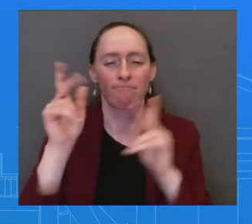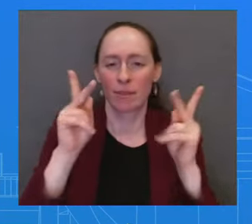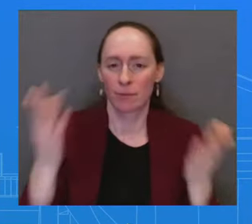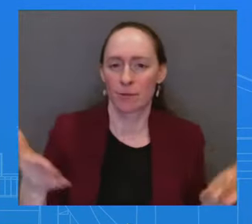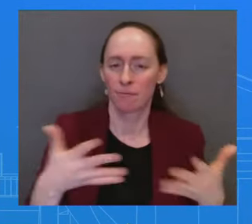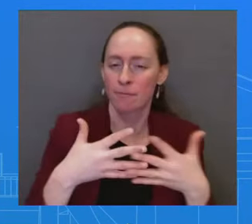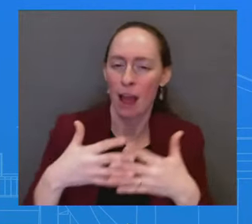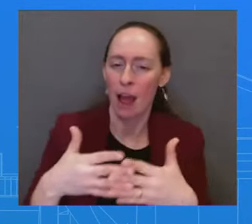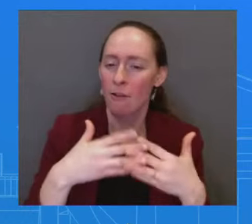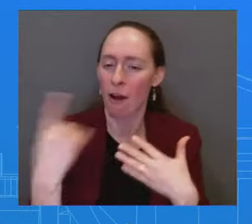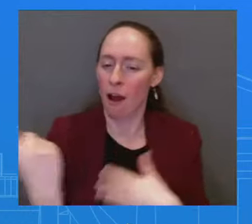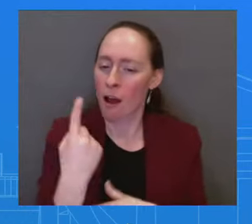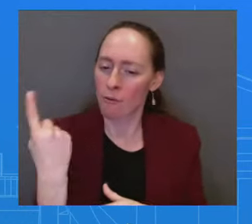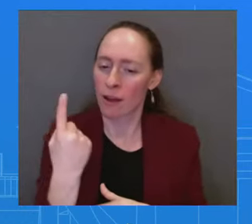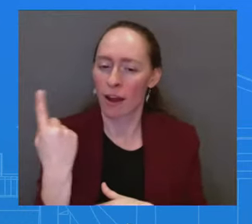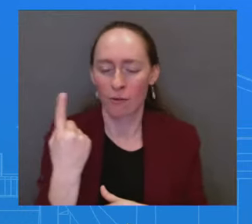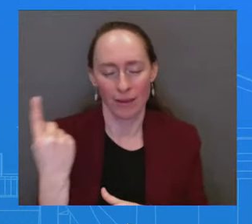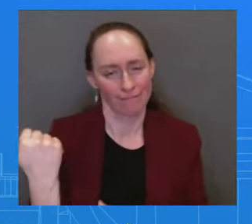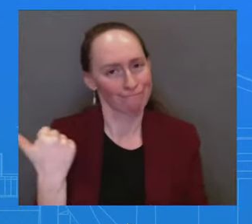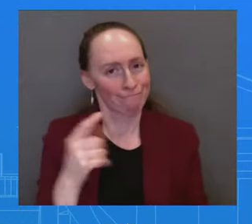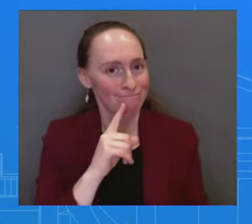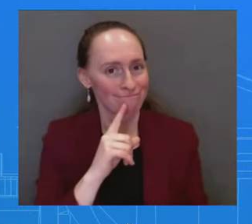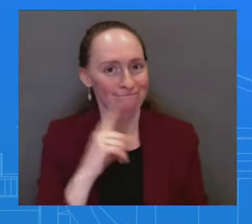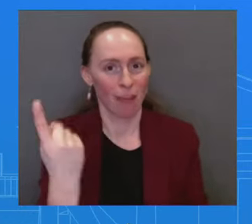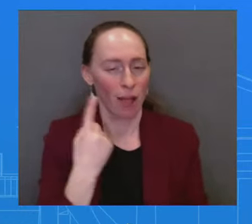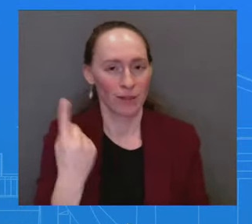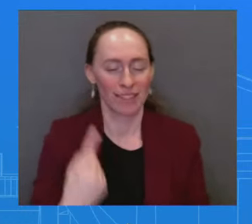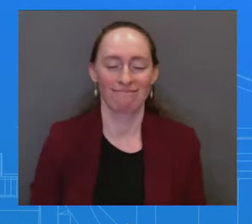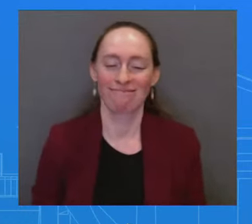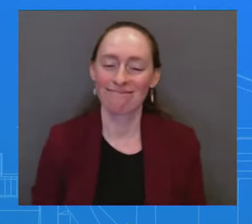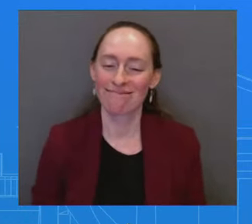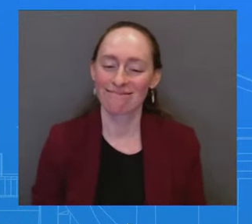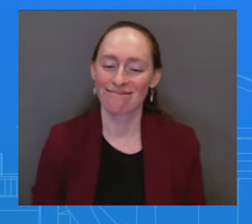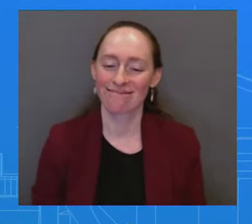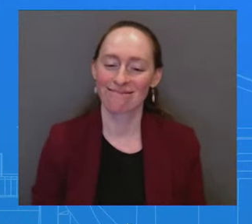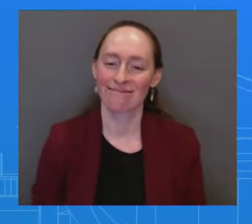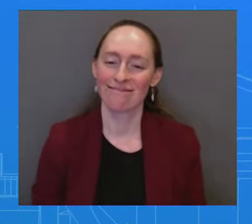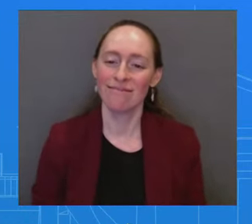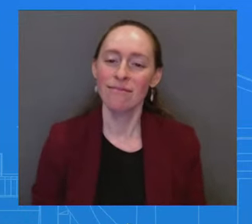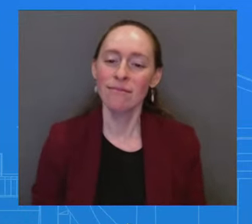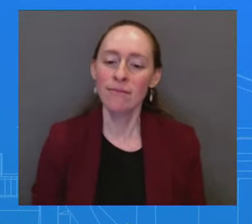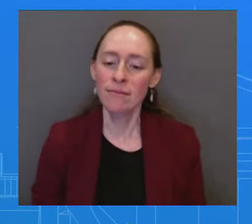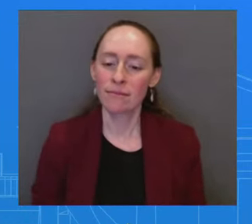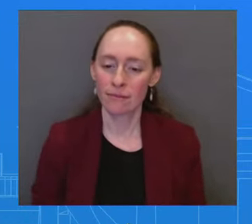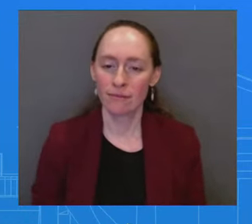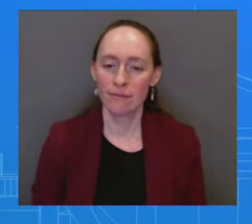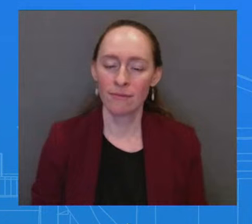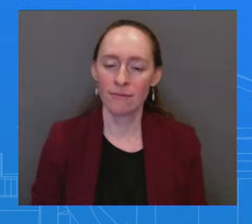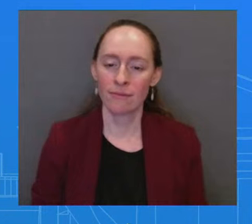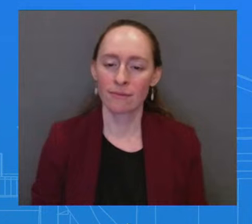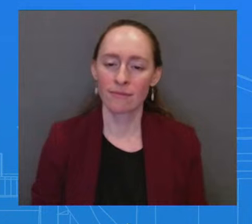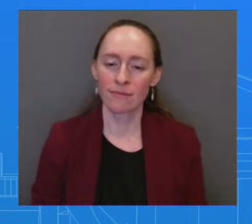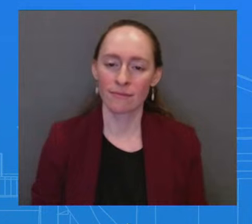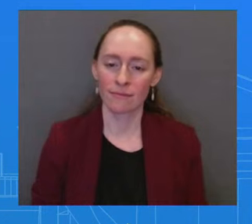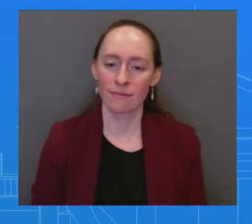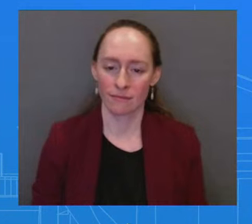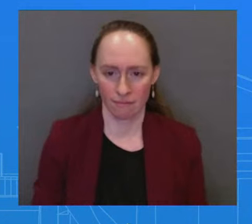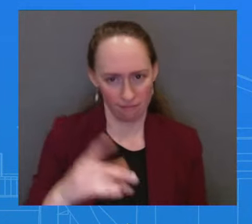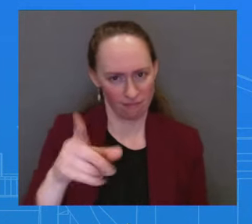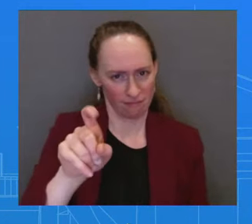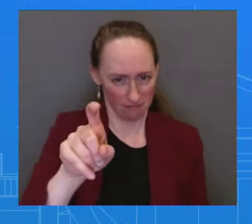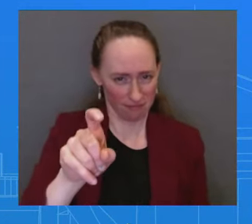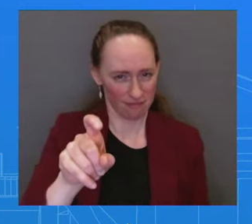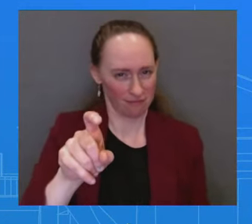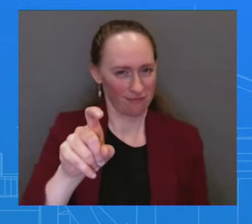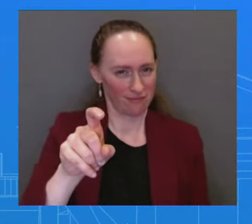he have any concerns that he might lose that right in Canada? I think the President's concern right now is making sure that we continue to deliver for the